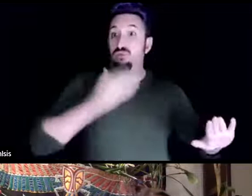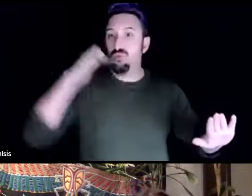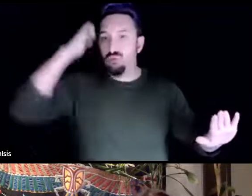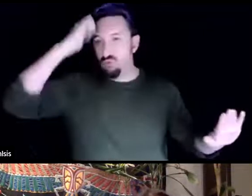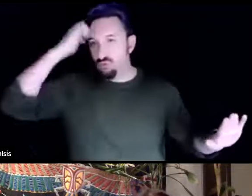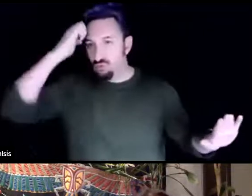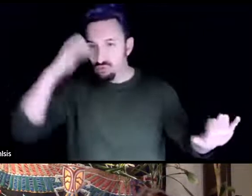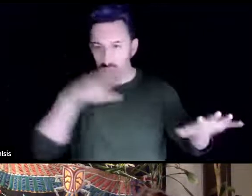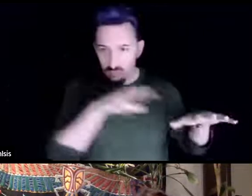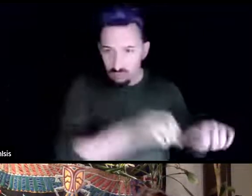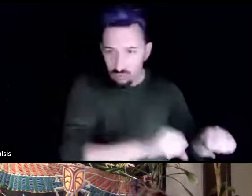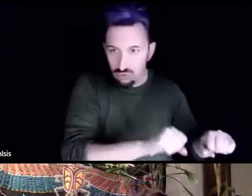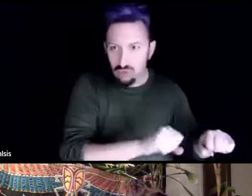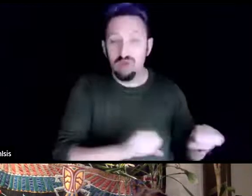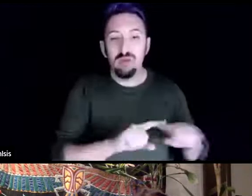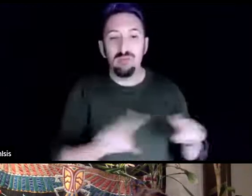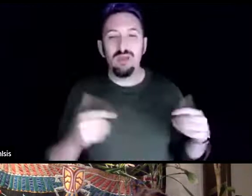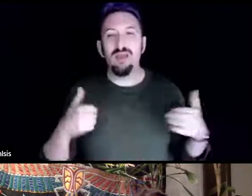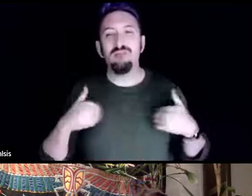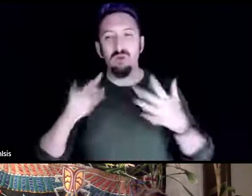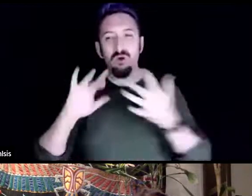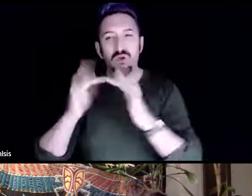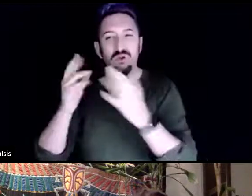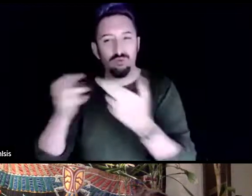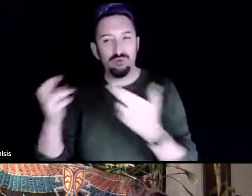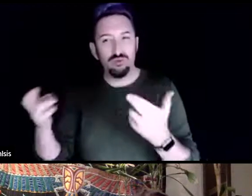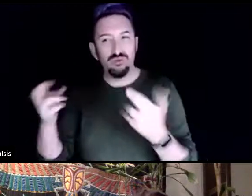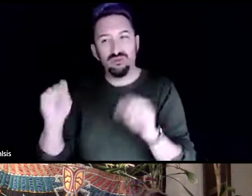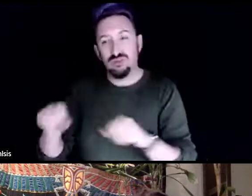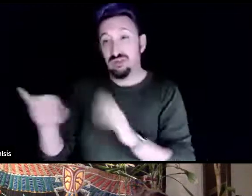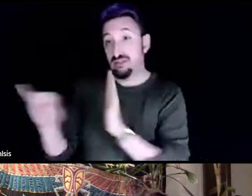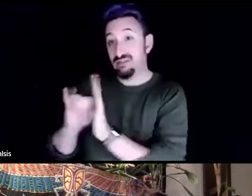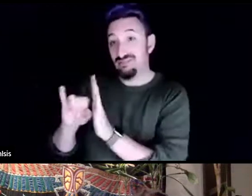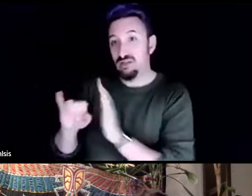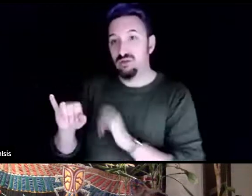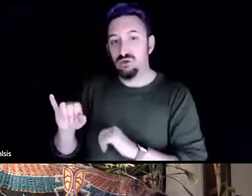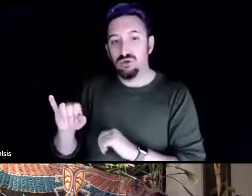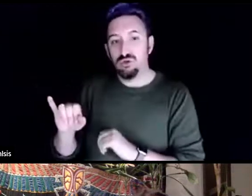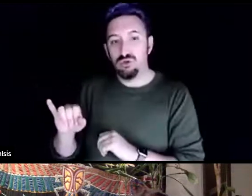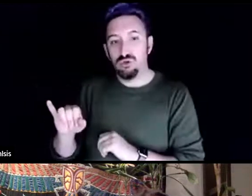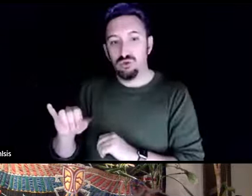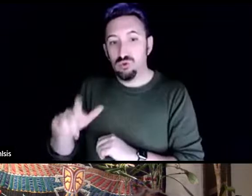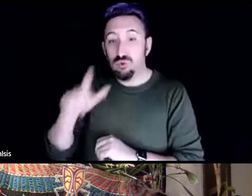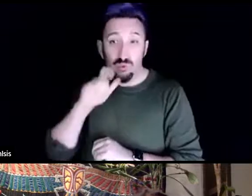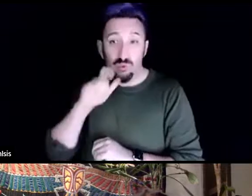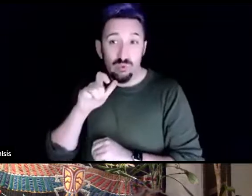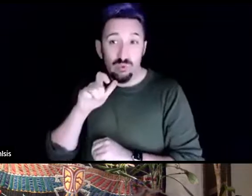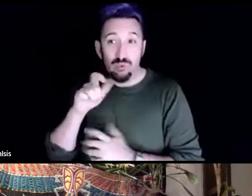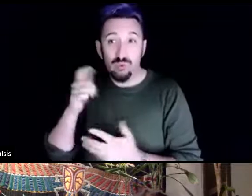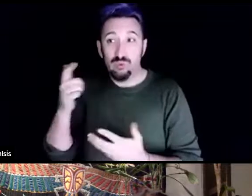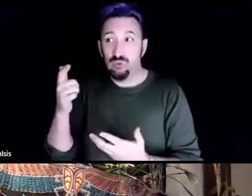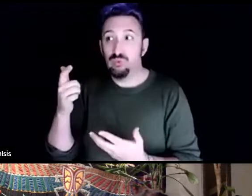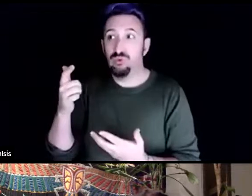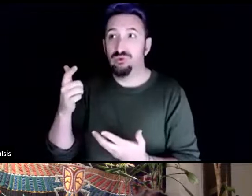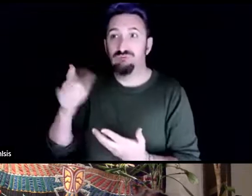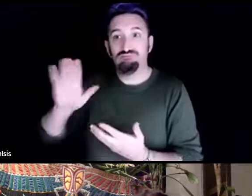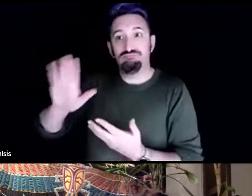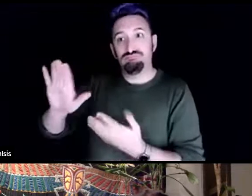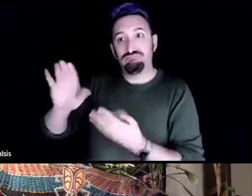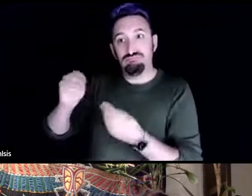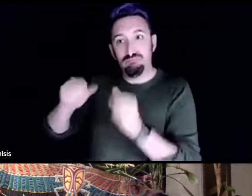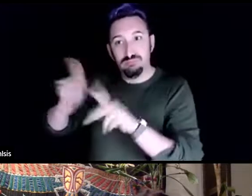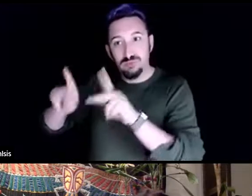history of your land and um offer yourself reflection to check about your intentions with